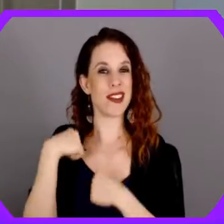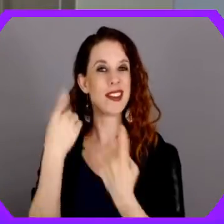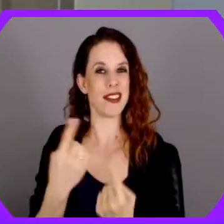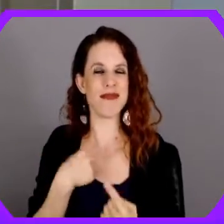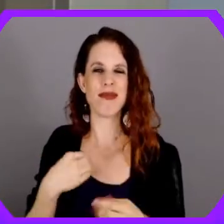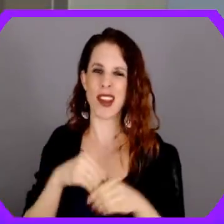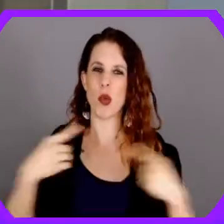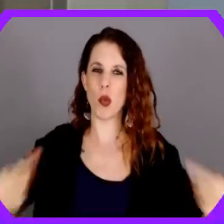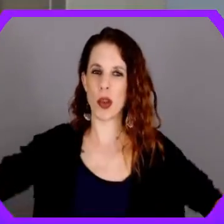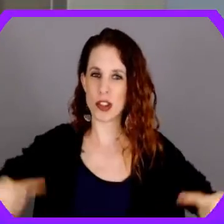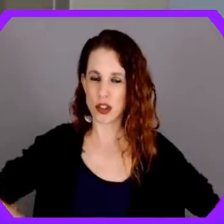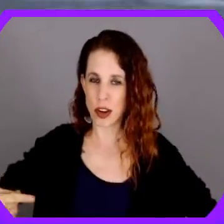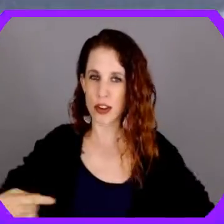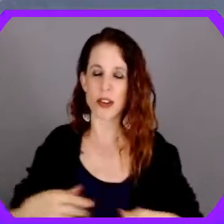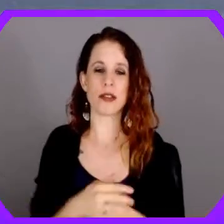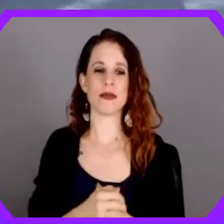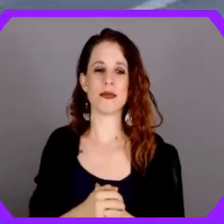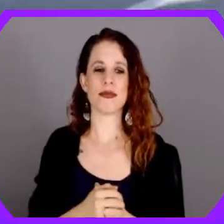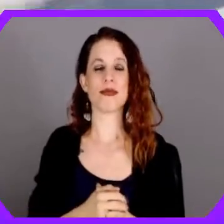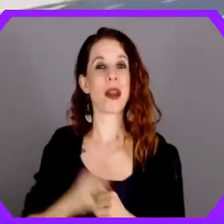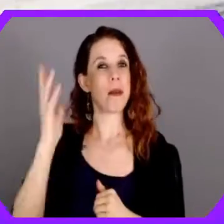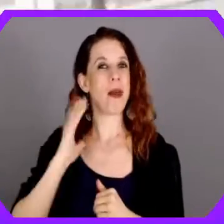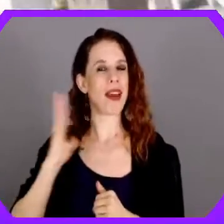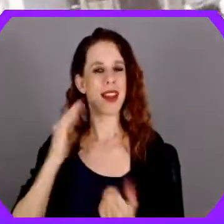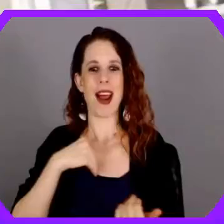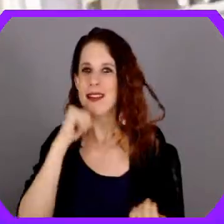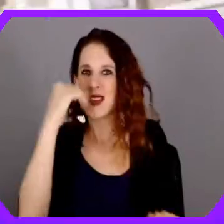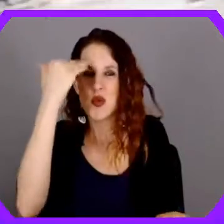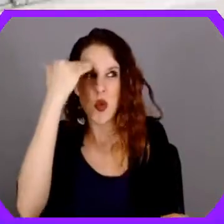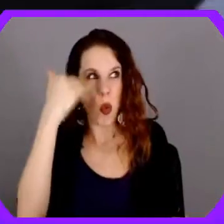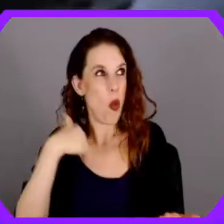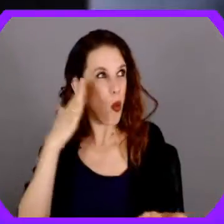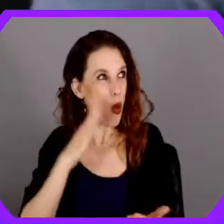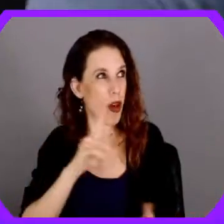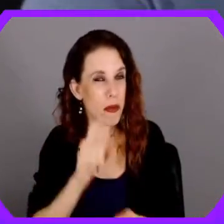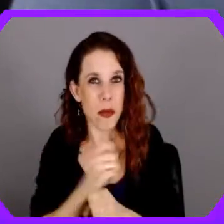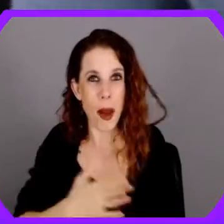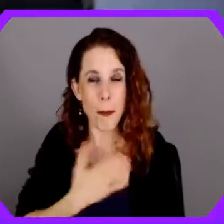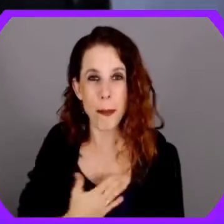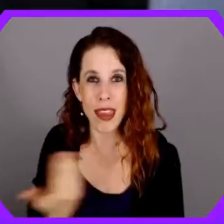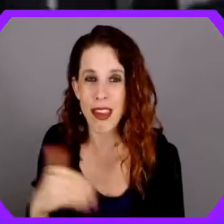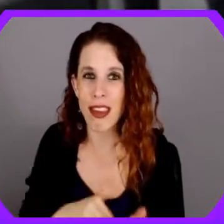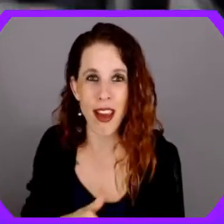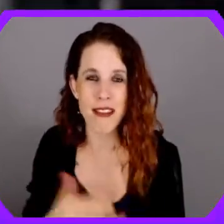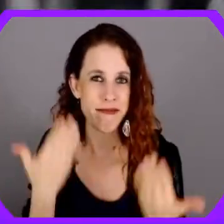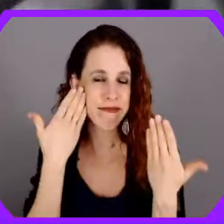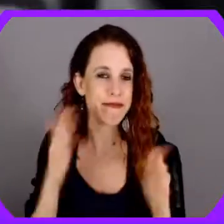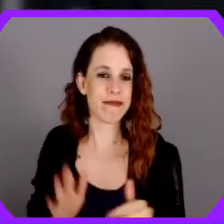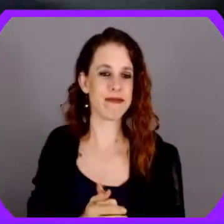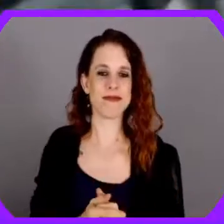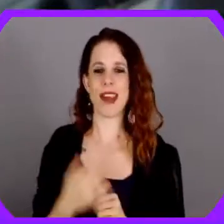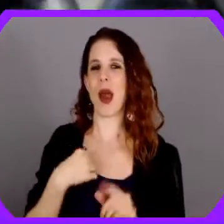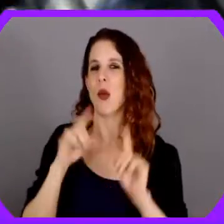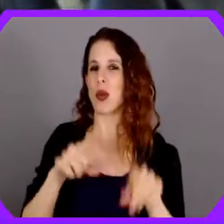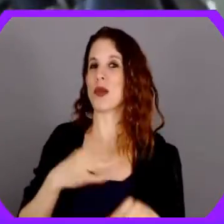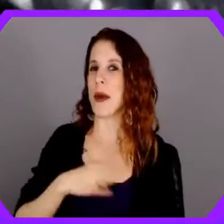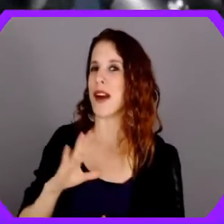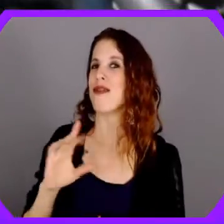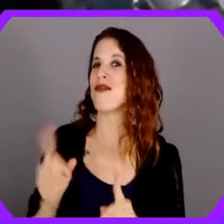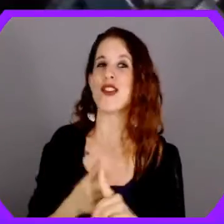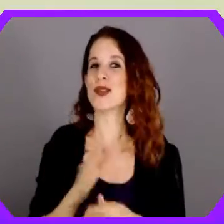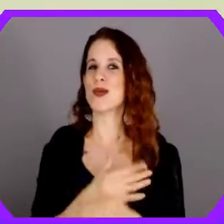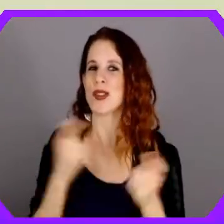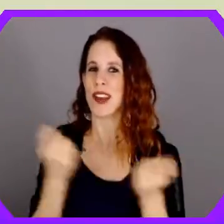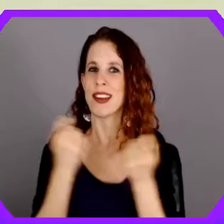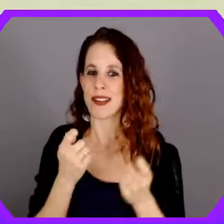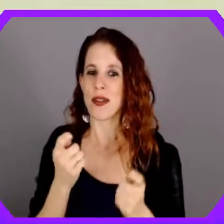And since then I've been in a wheelchair. Now back then I didn't know if I would ever be able to be happy again. I went to my